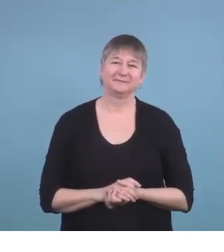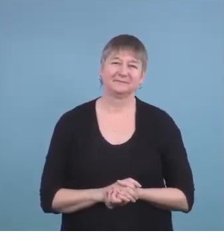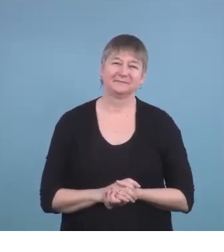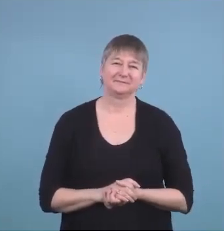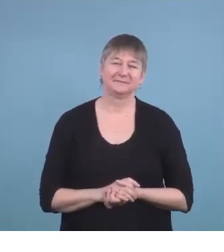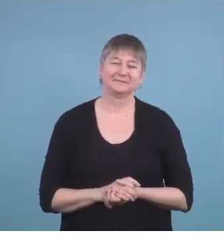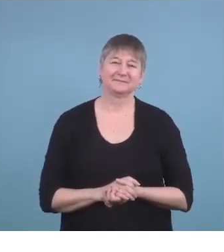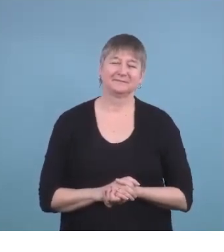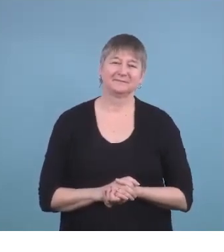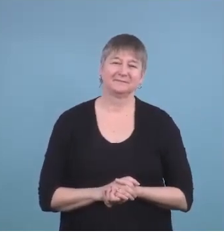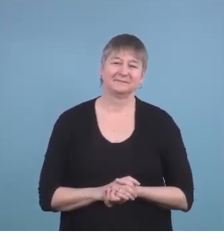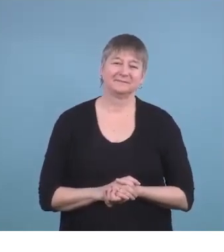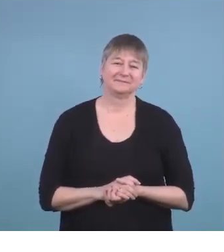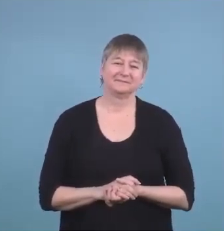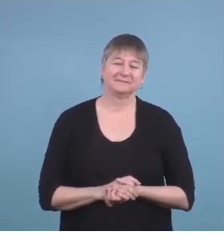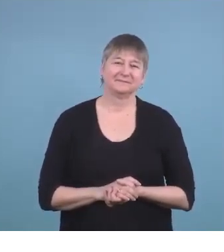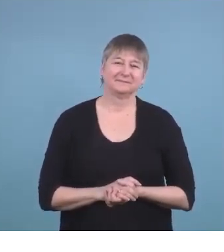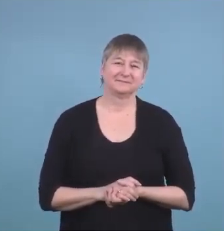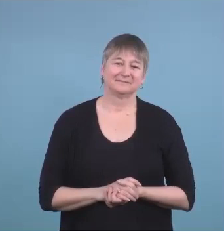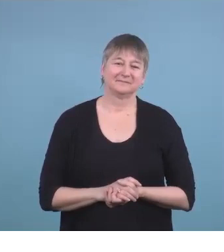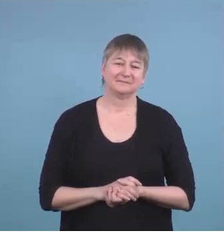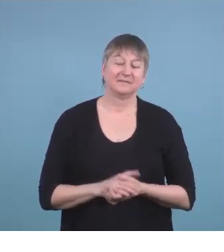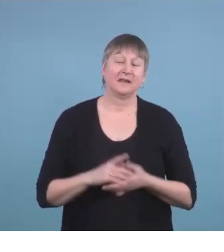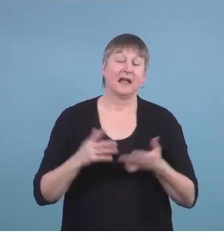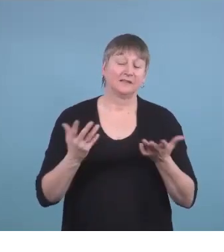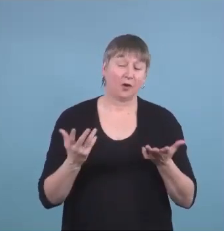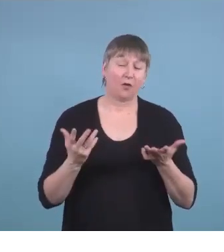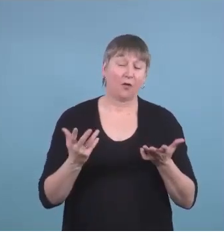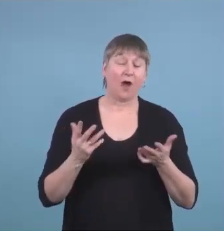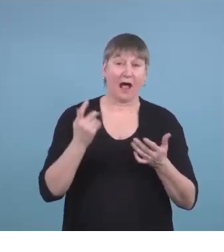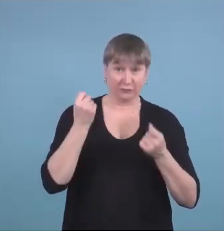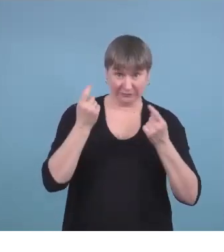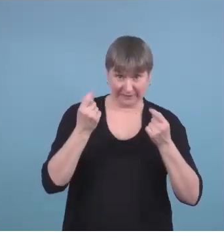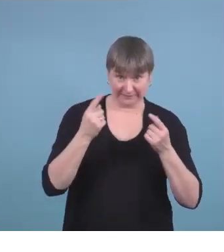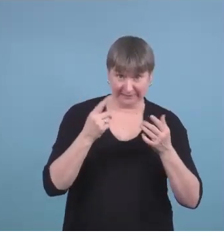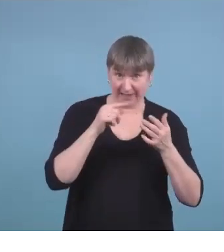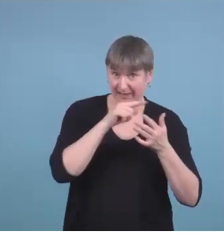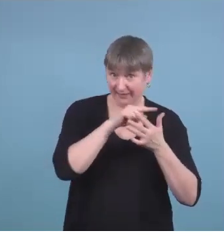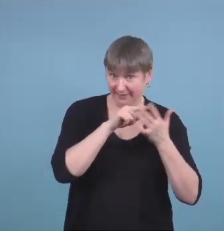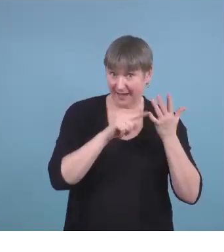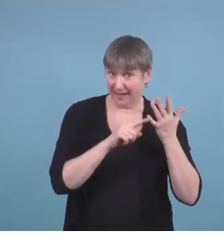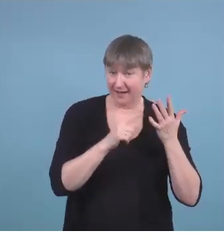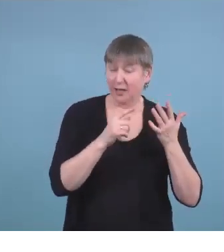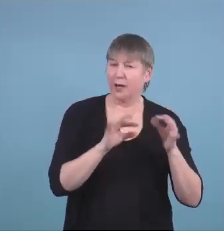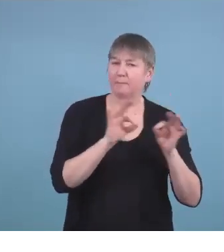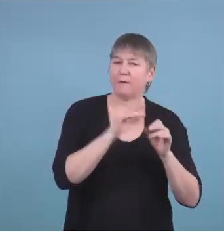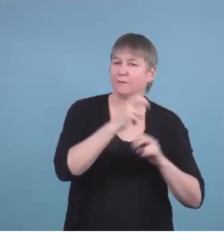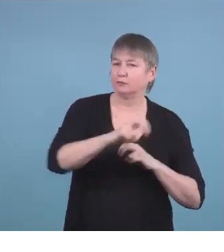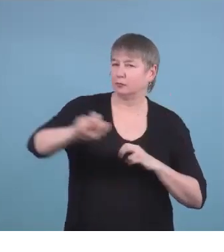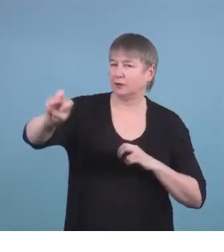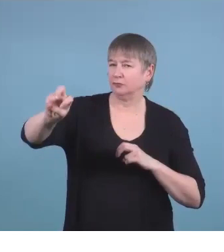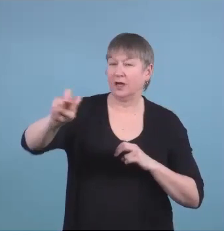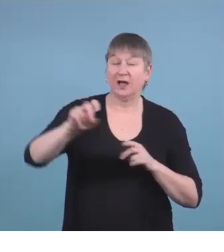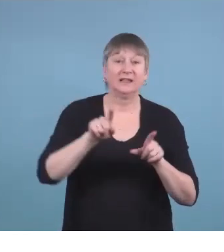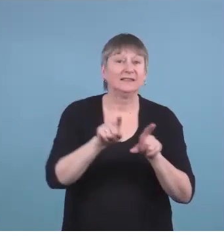Which is important for transitioning, especially with things like social media, to be able to understand things like